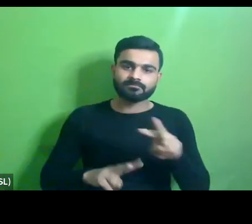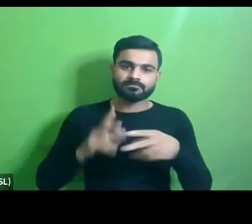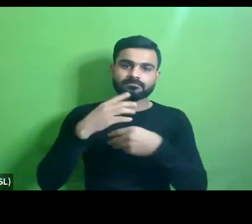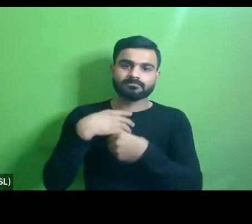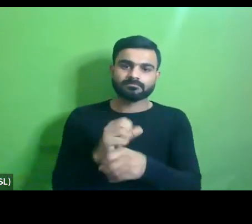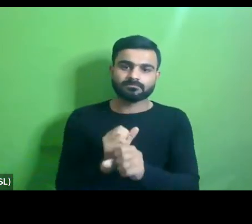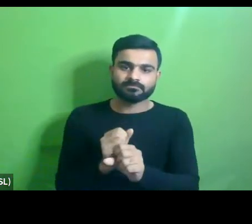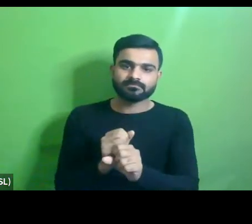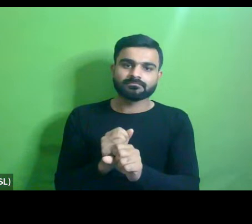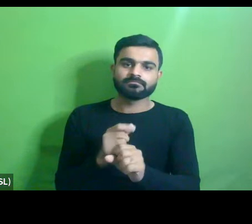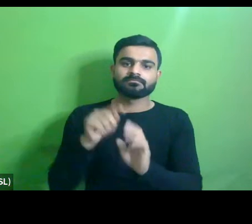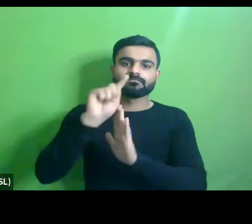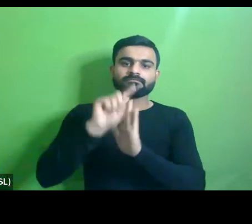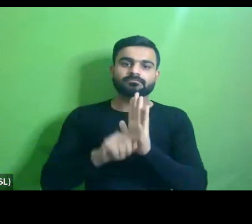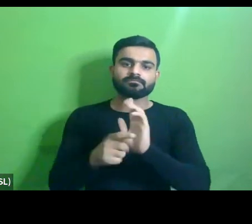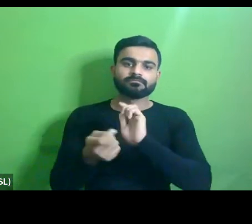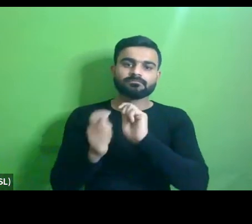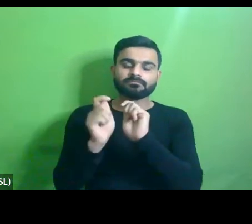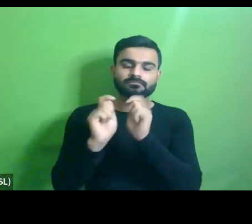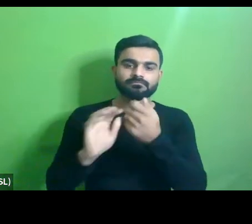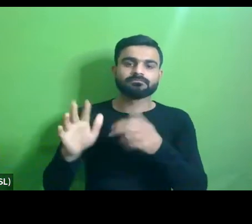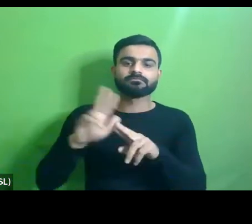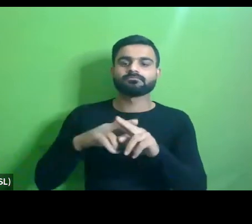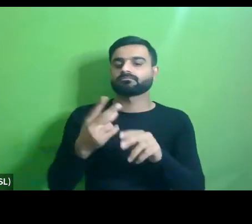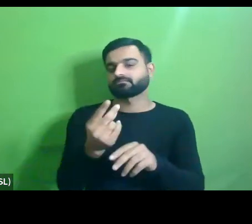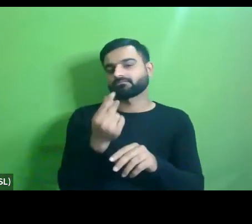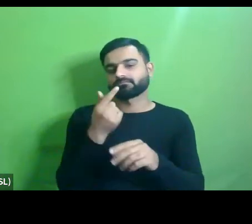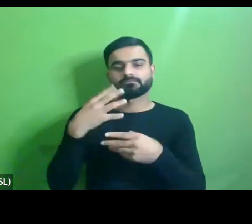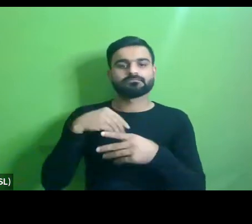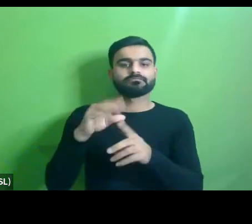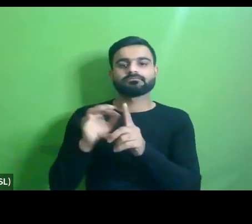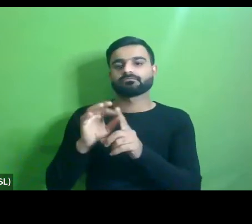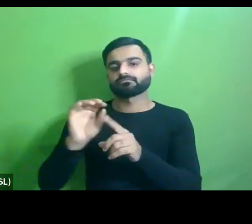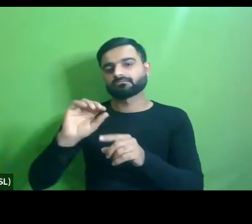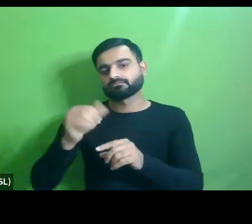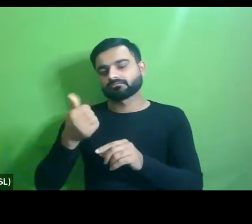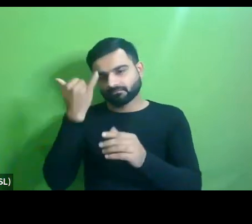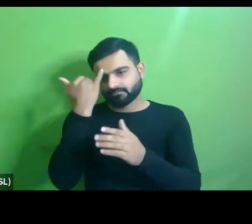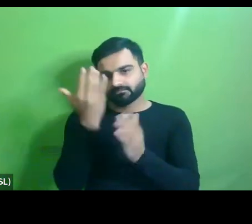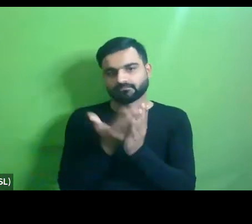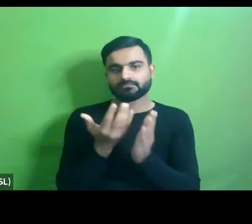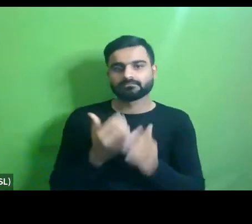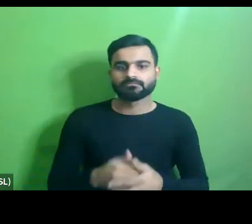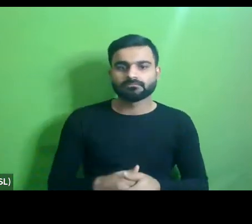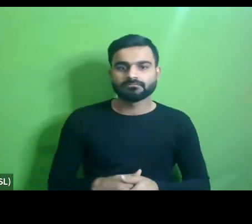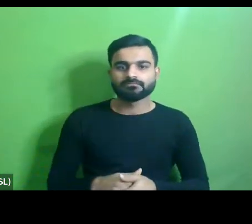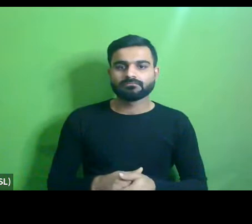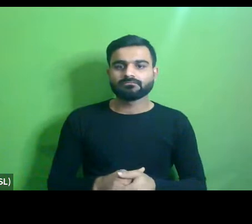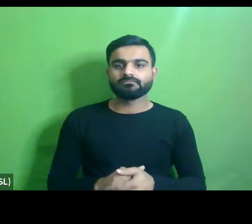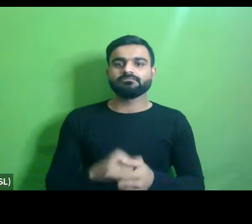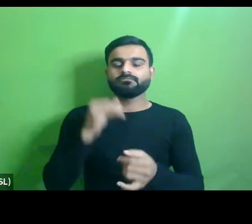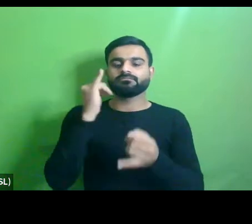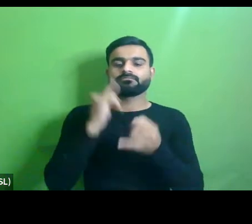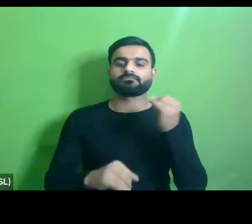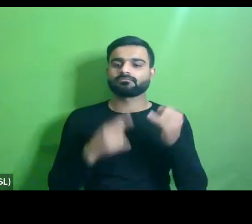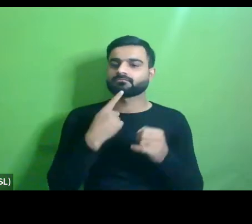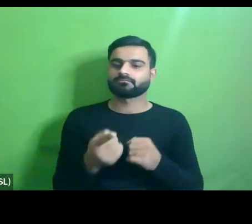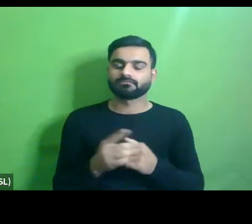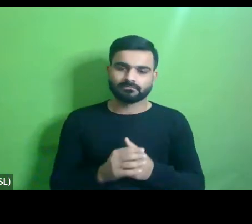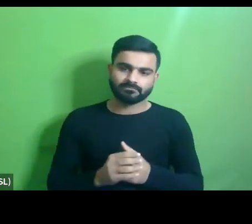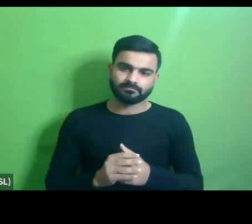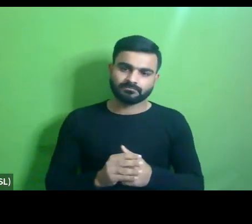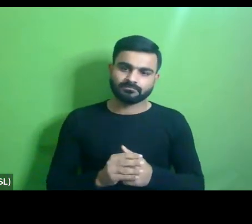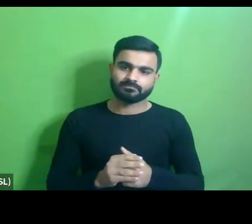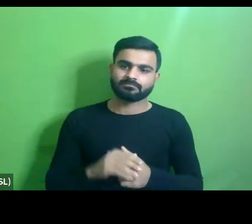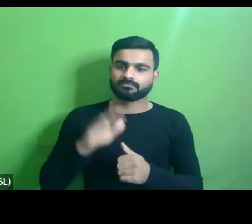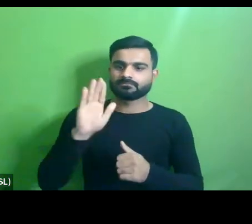the policy implementation uh faster uh was another um suggestion um and then the last one is uh like you know um